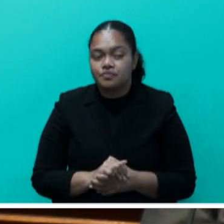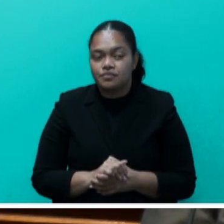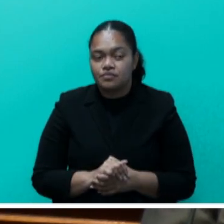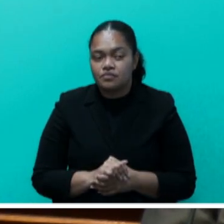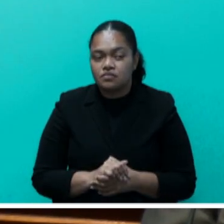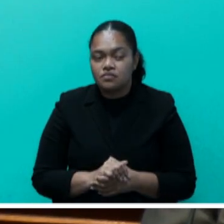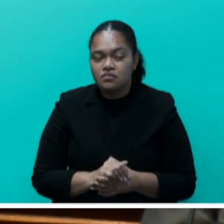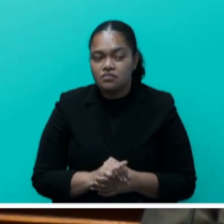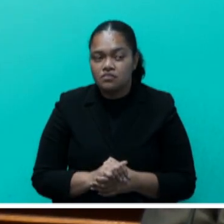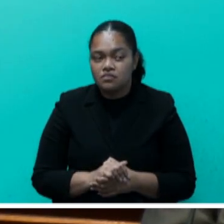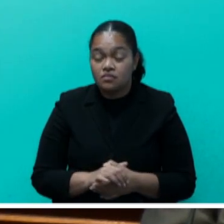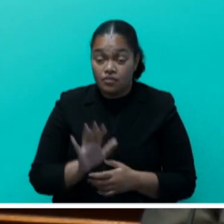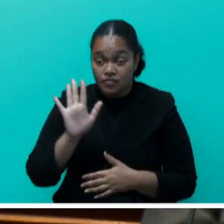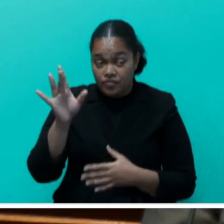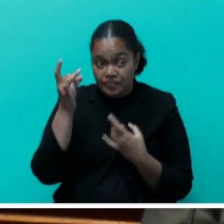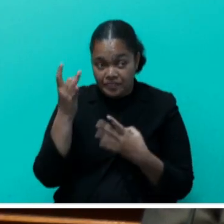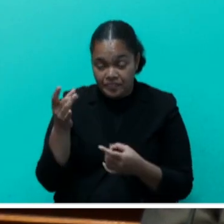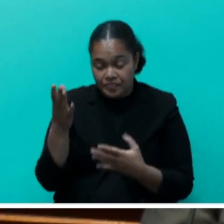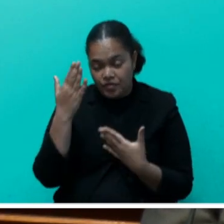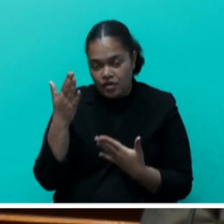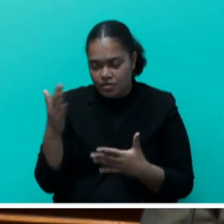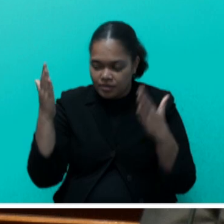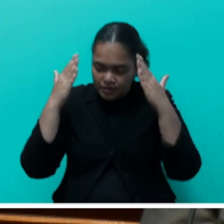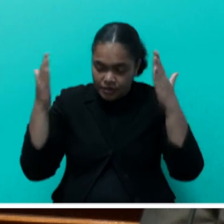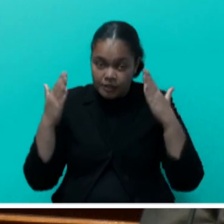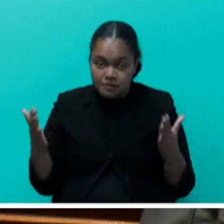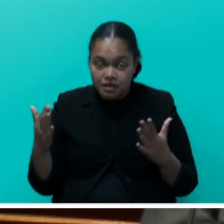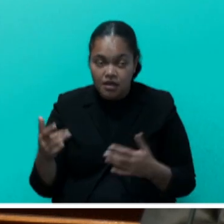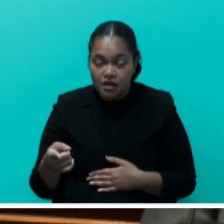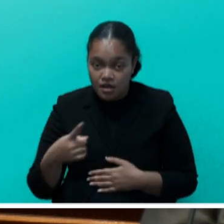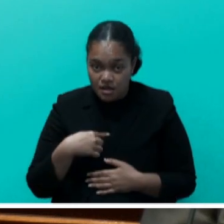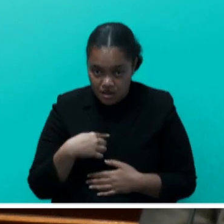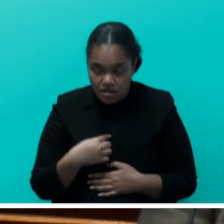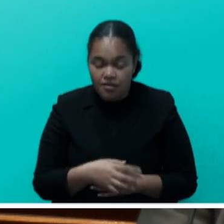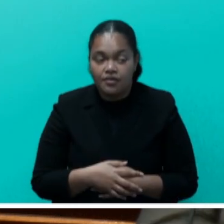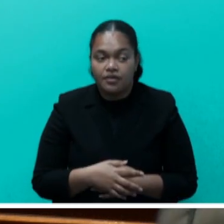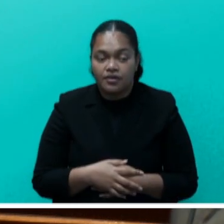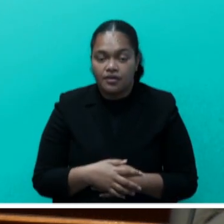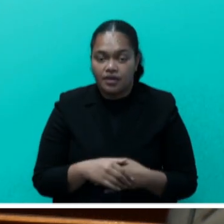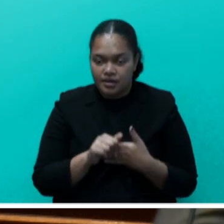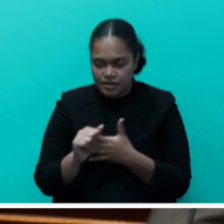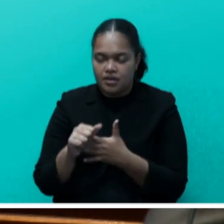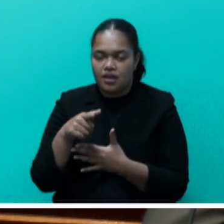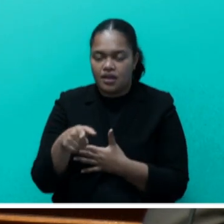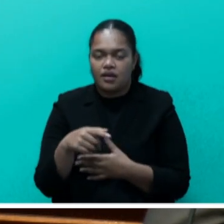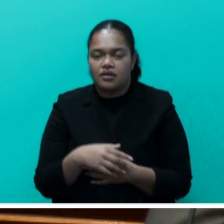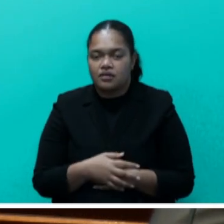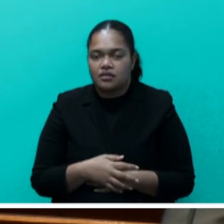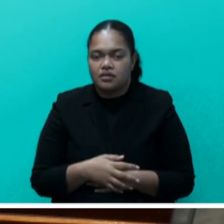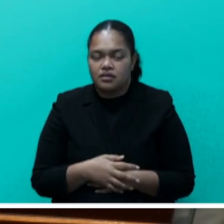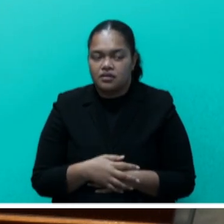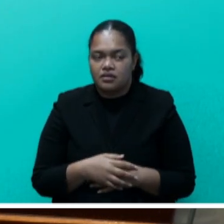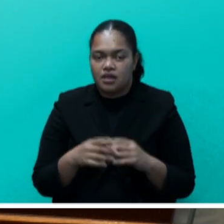And just for information, Honourable Speaker, I had led that delegation and had